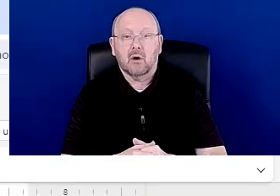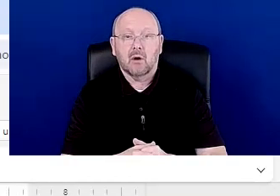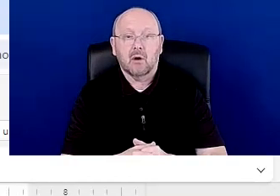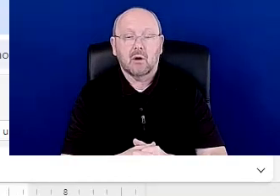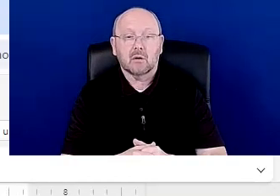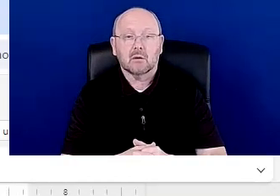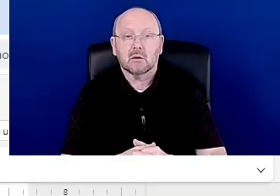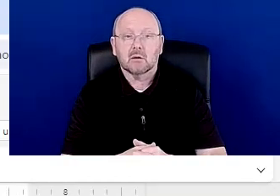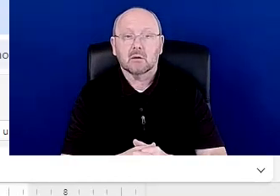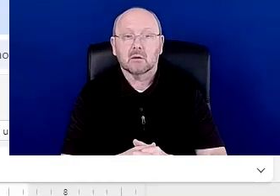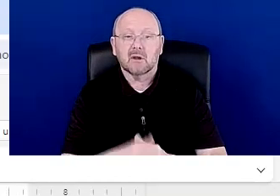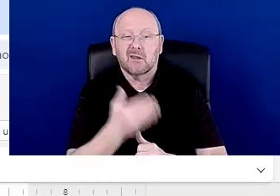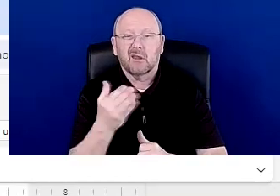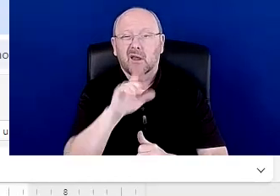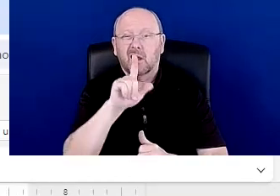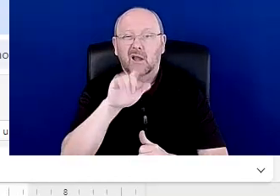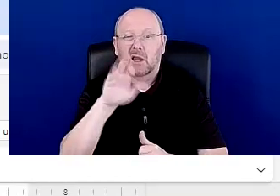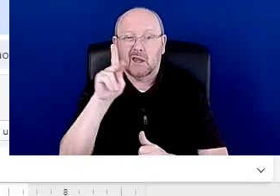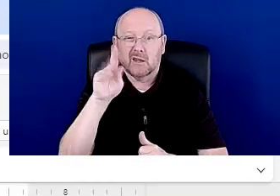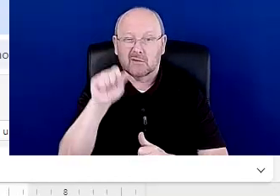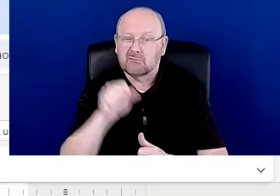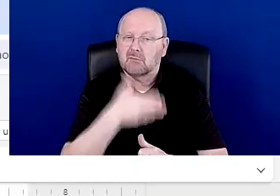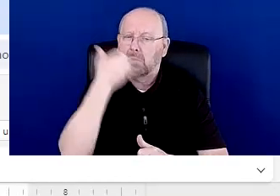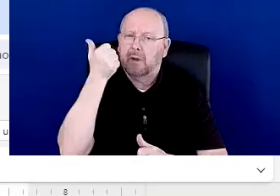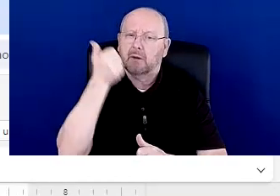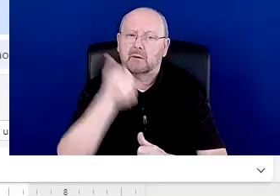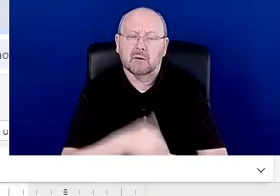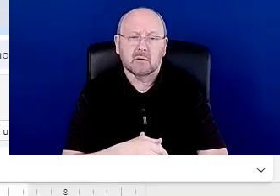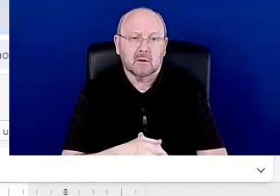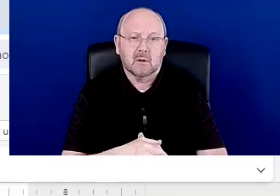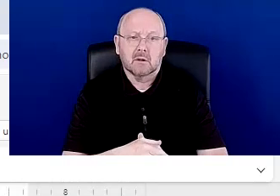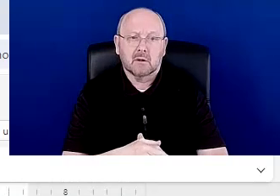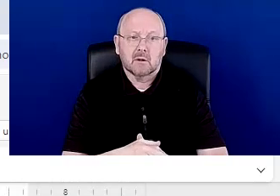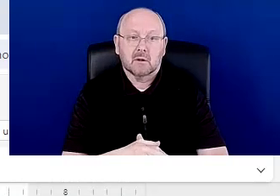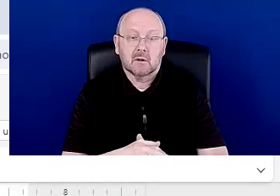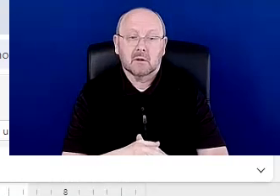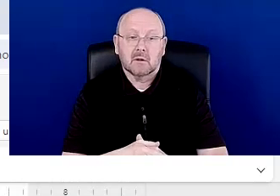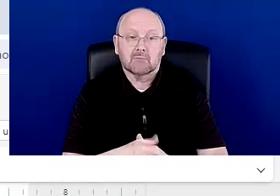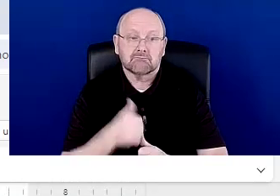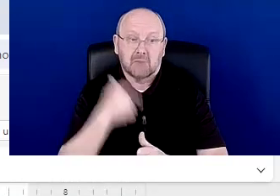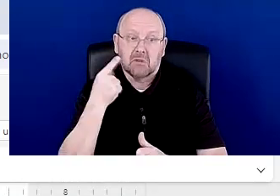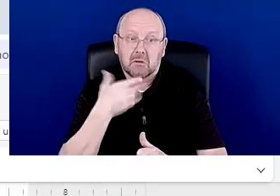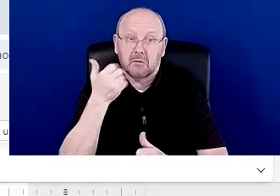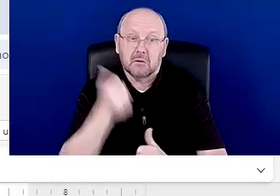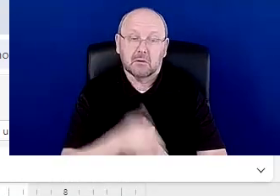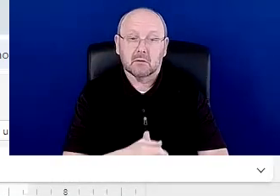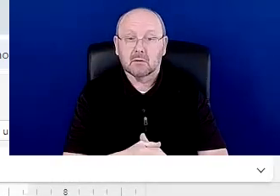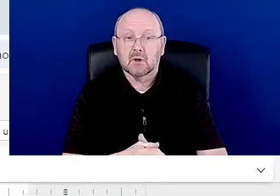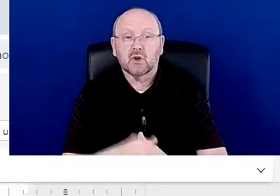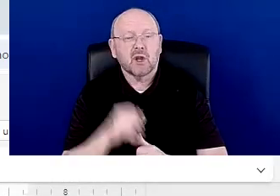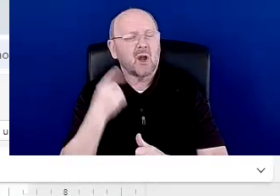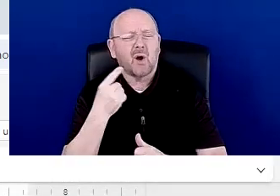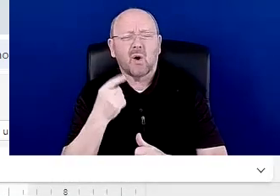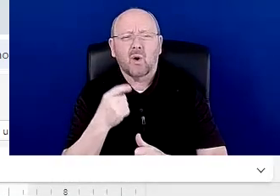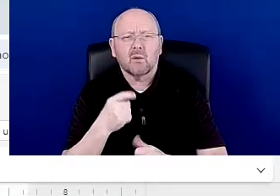But these I think are the best places for you to look. Um, of course you can always contact us and,